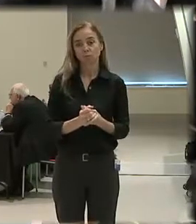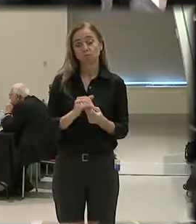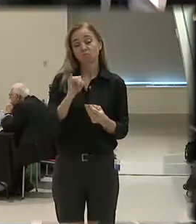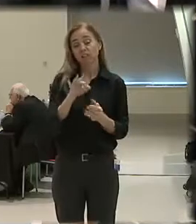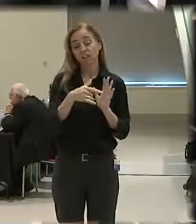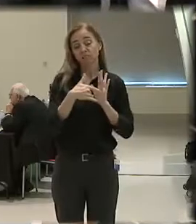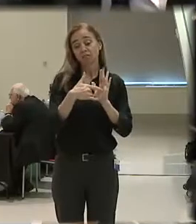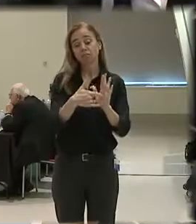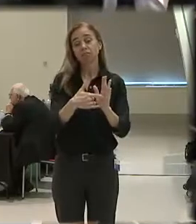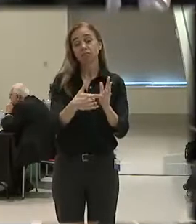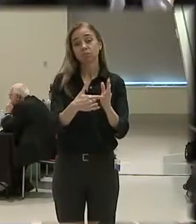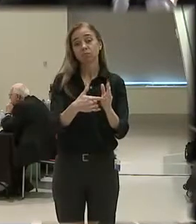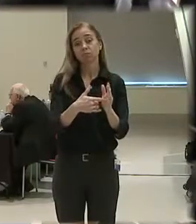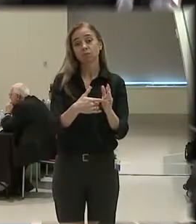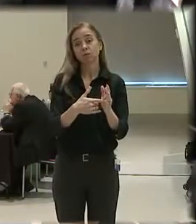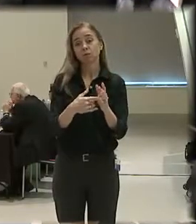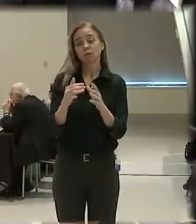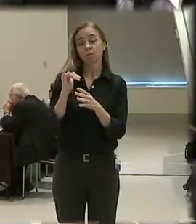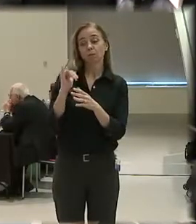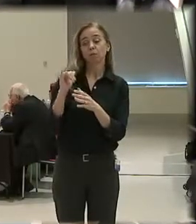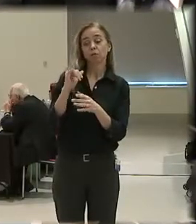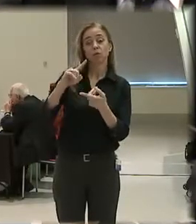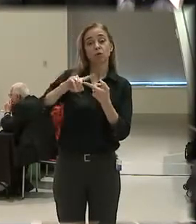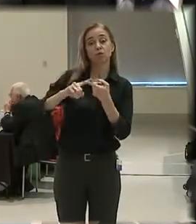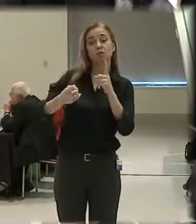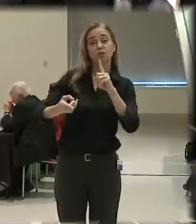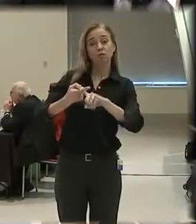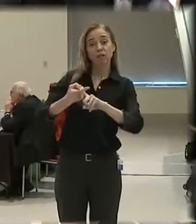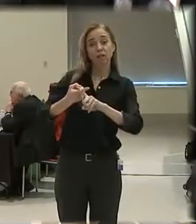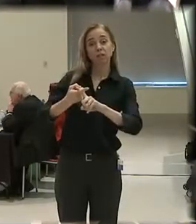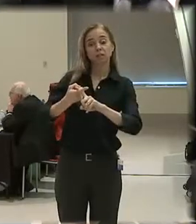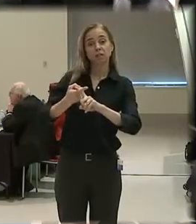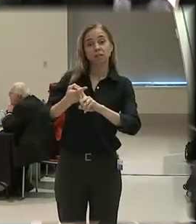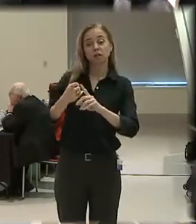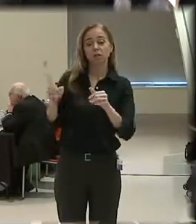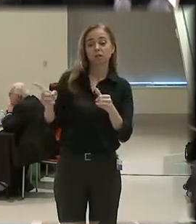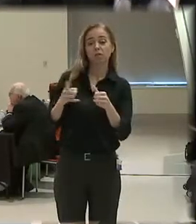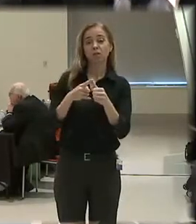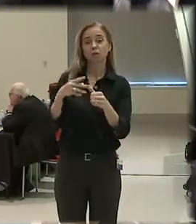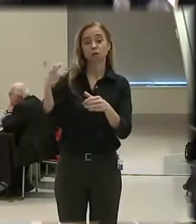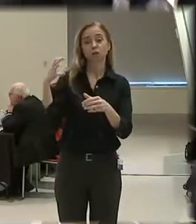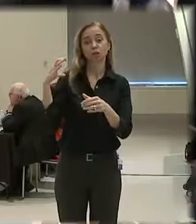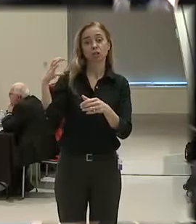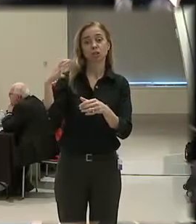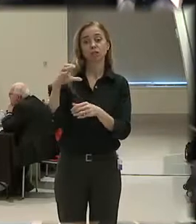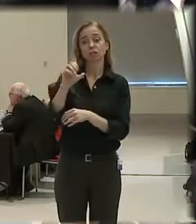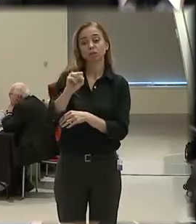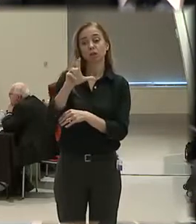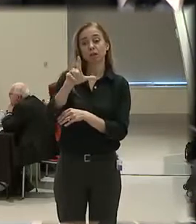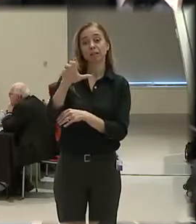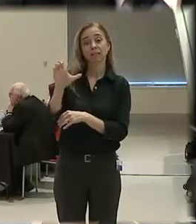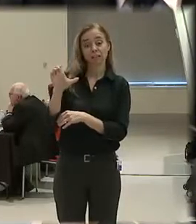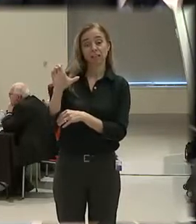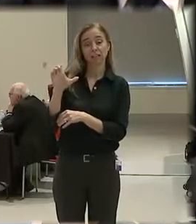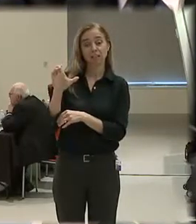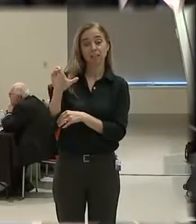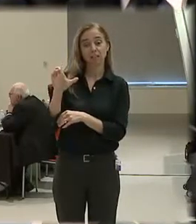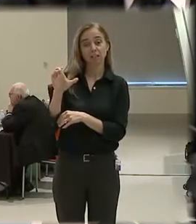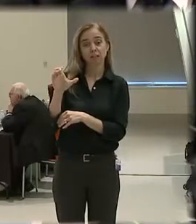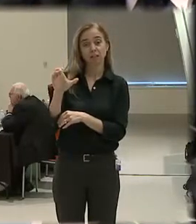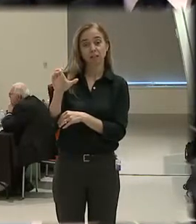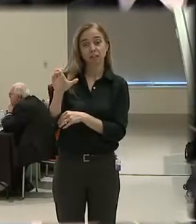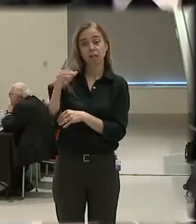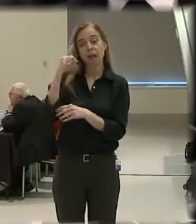indication. We have a mutual friend who is Chief Burbank. He's the first chief in Salt Lake City. He's the largest municipality